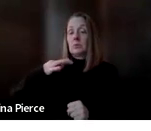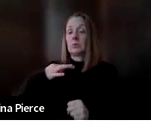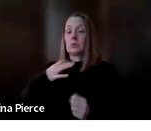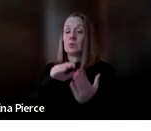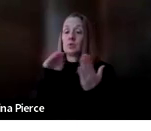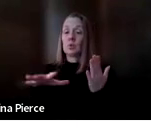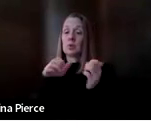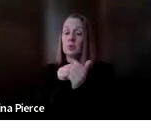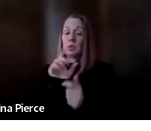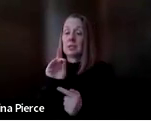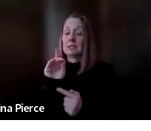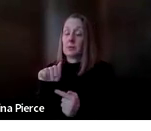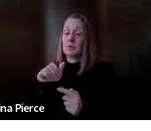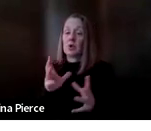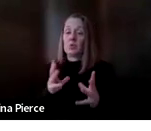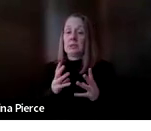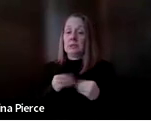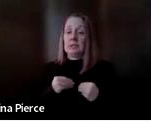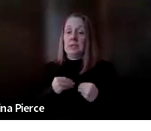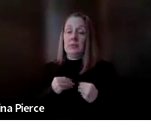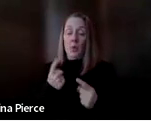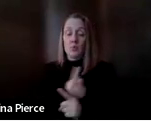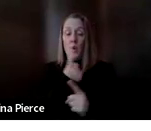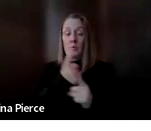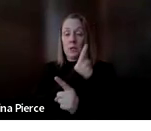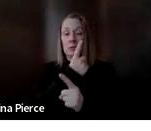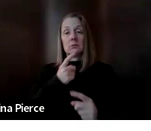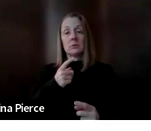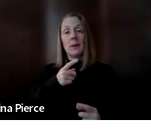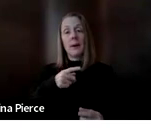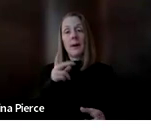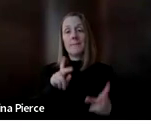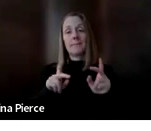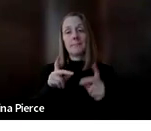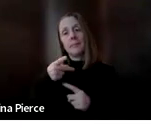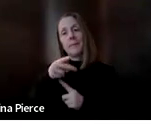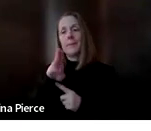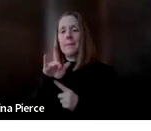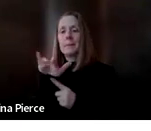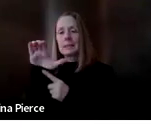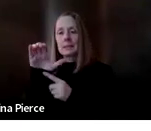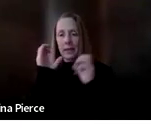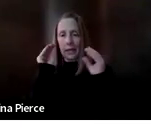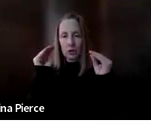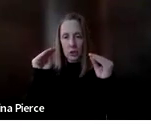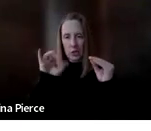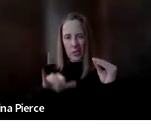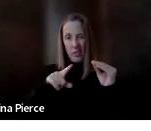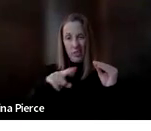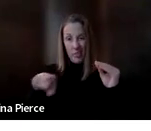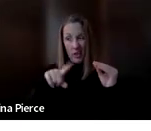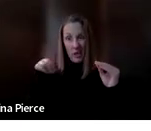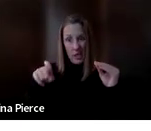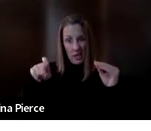receive the free appropriate public education that they need so. It